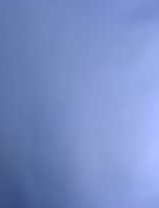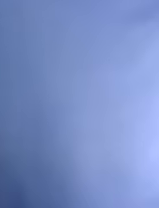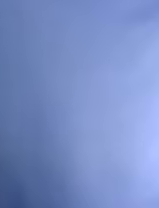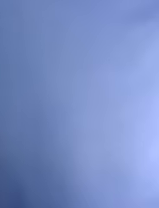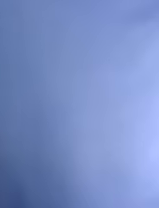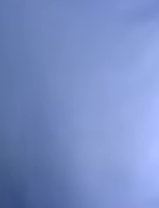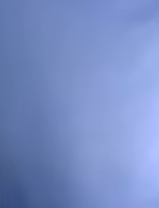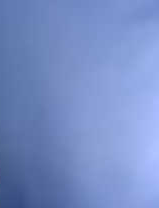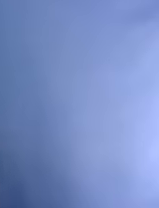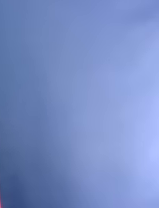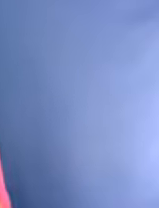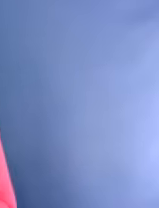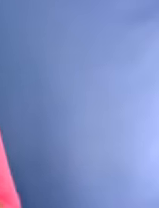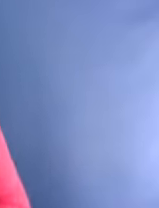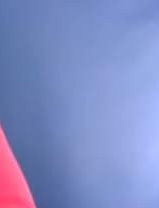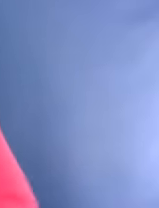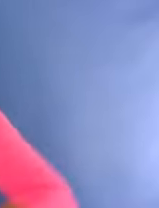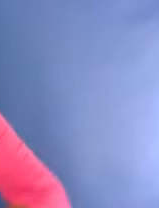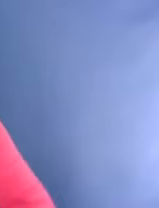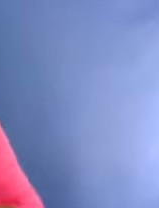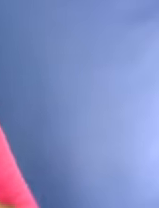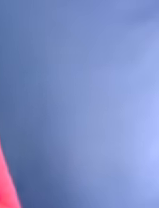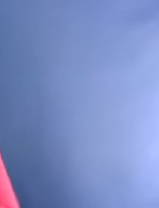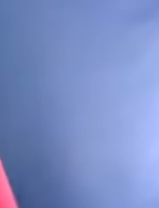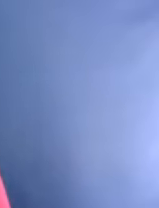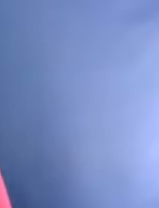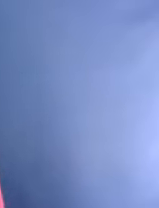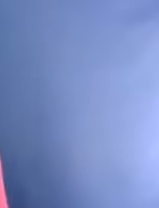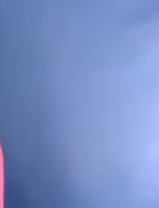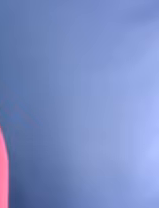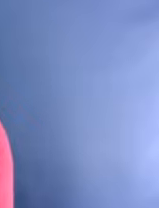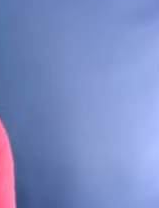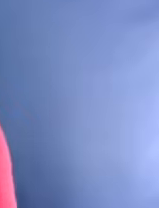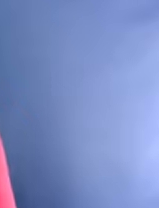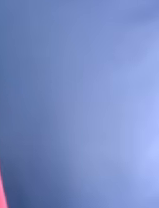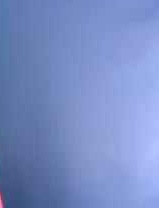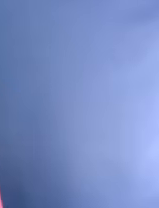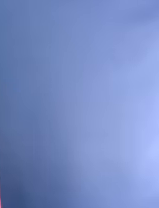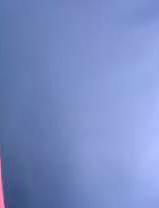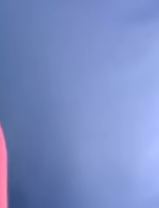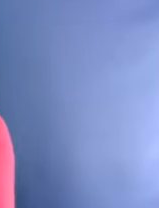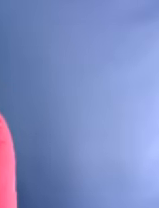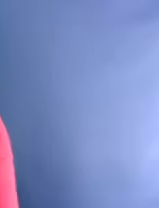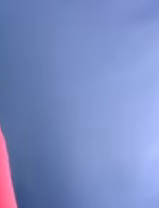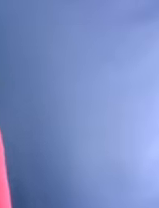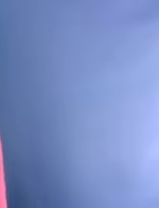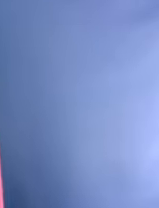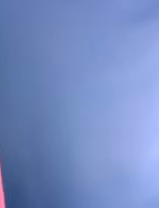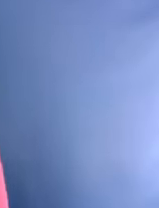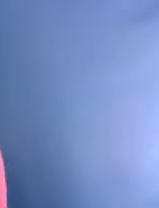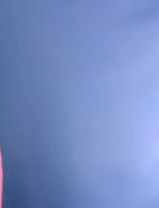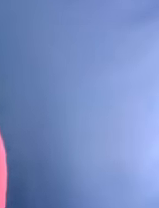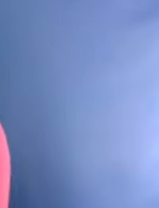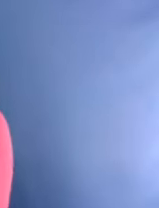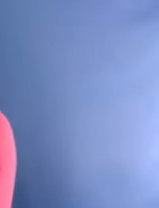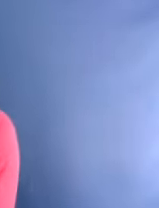strategic space to allow regular and structural approach to tackling violence against women and girls. And just a bit of highlighting about